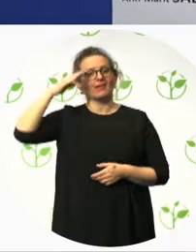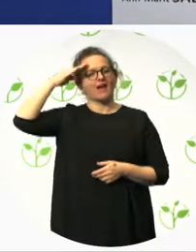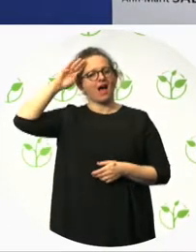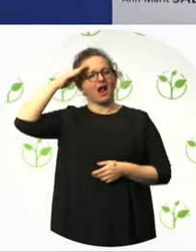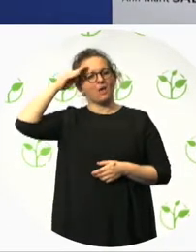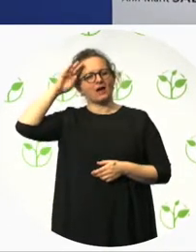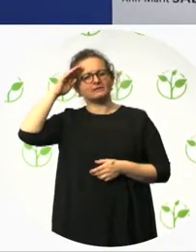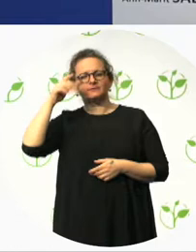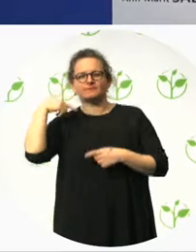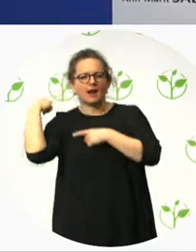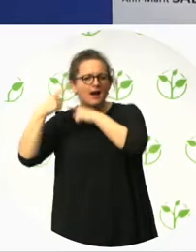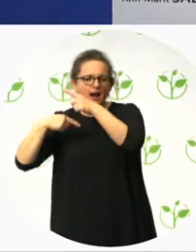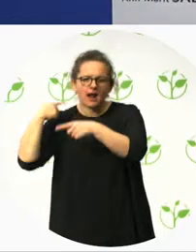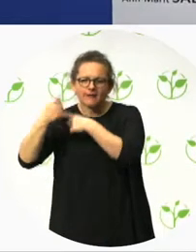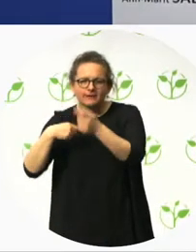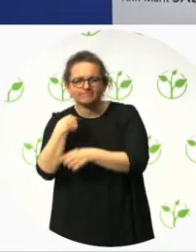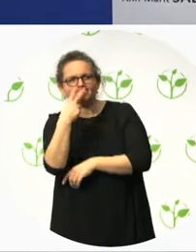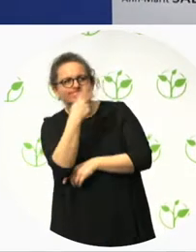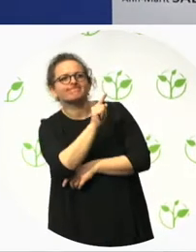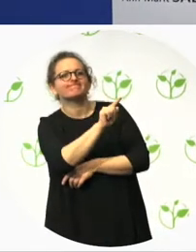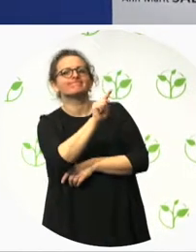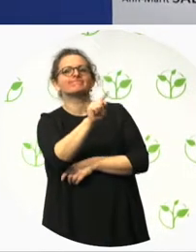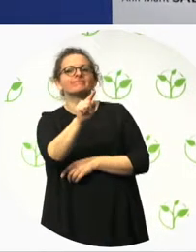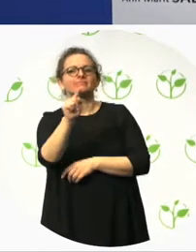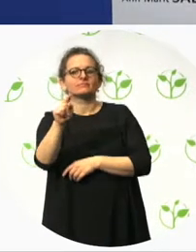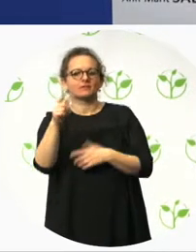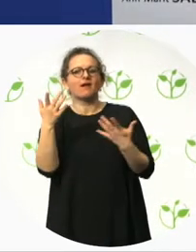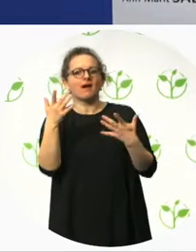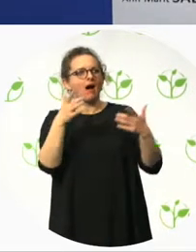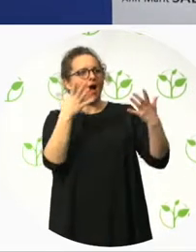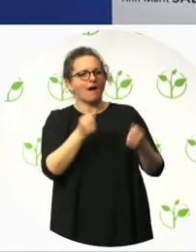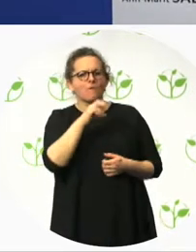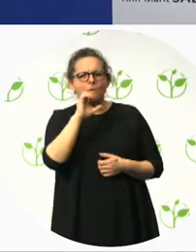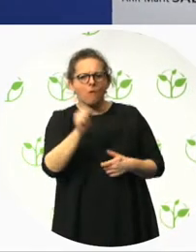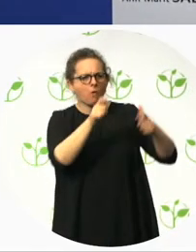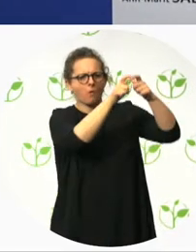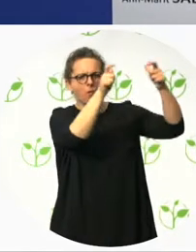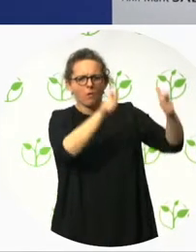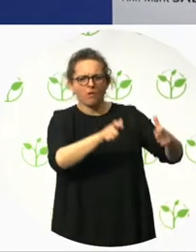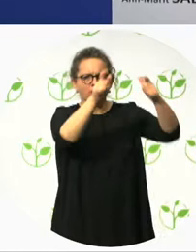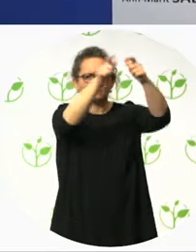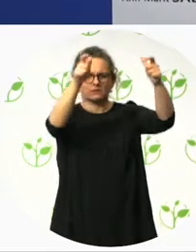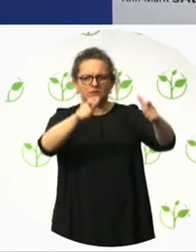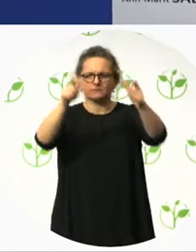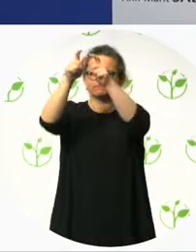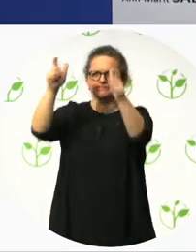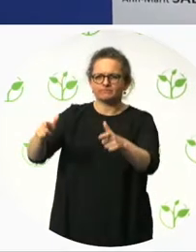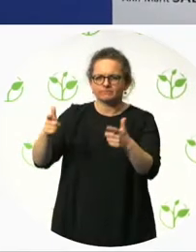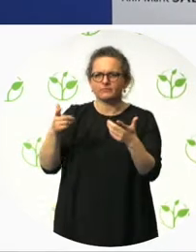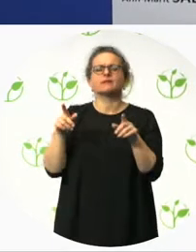definition. key world document by the World Health Organisation. Talk about the paradigm shift.